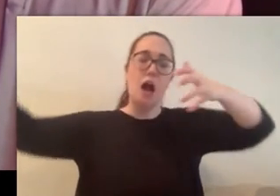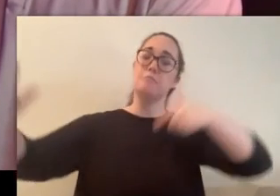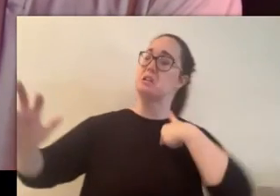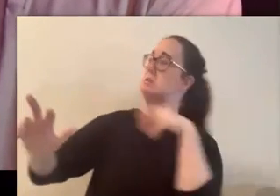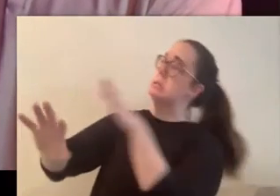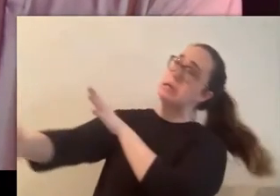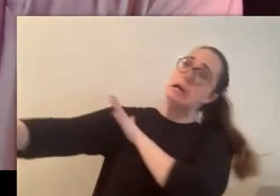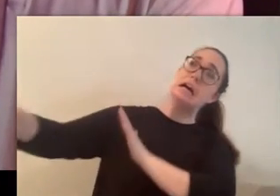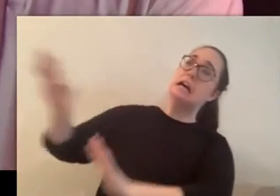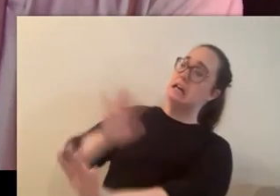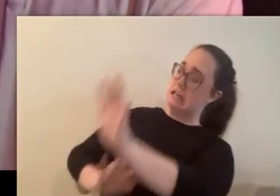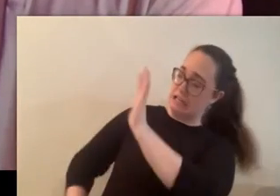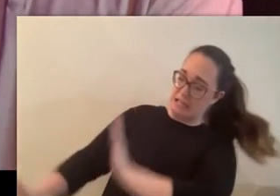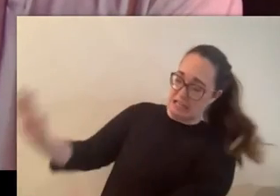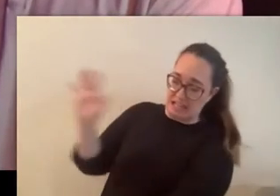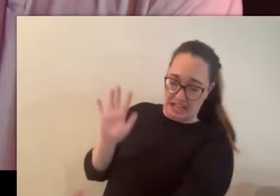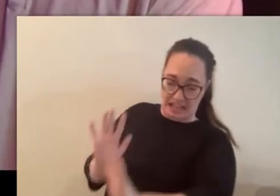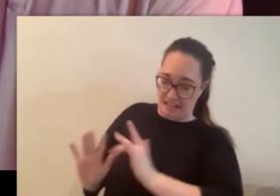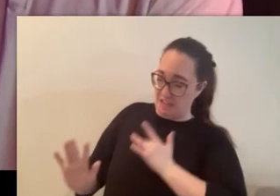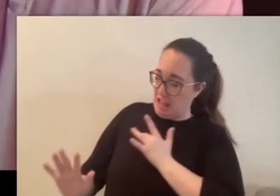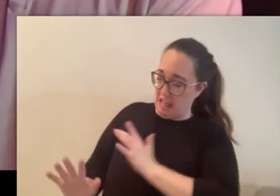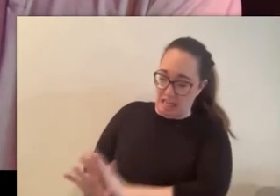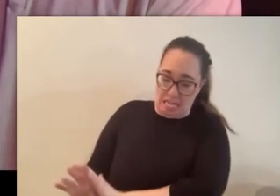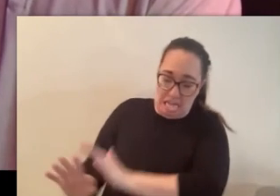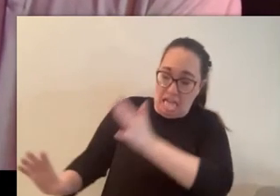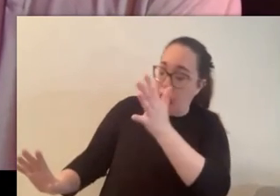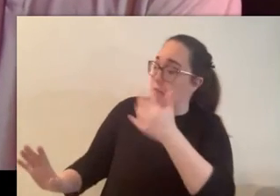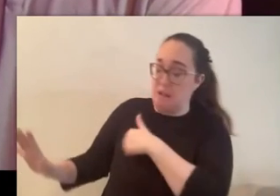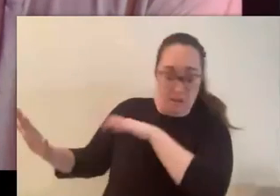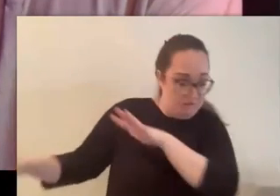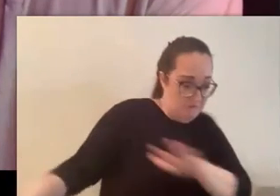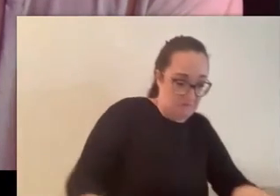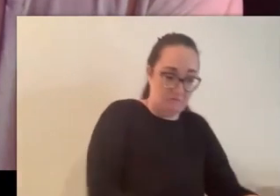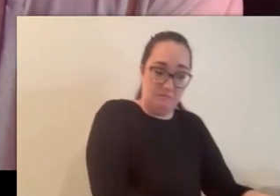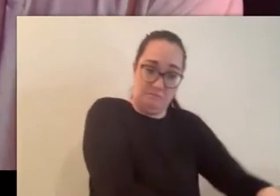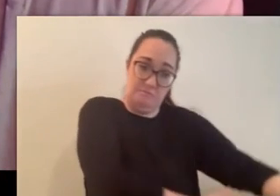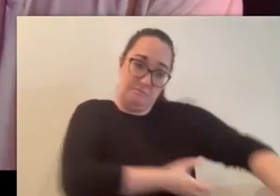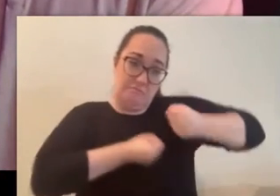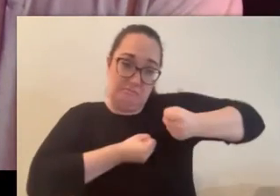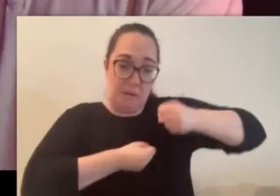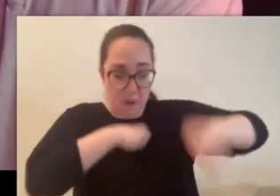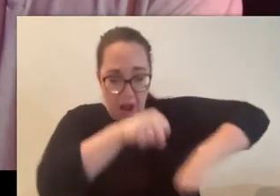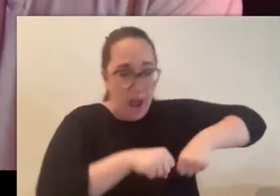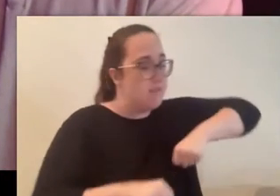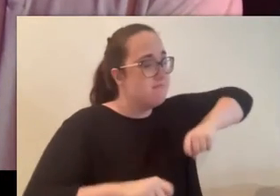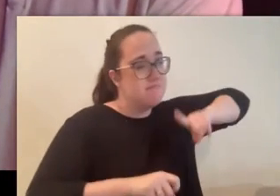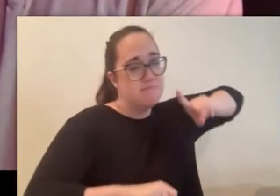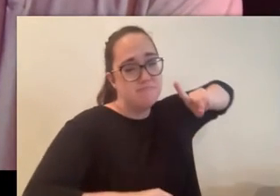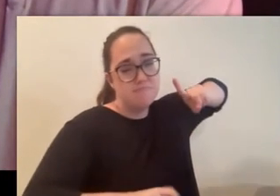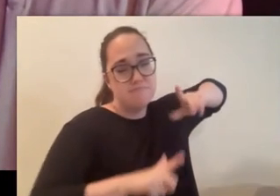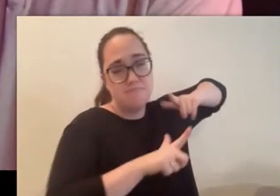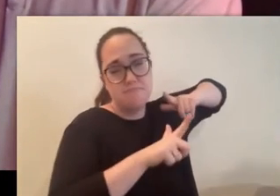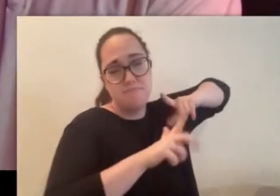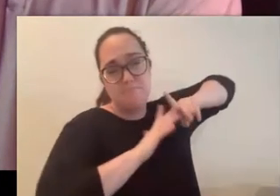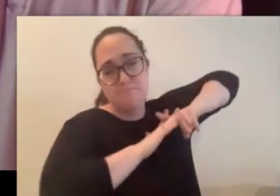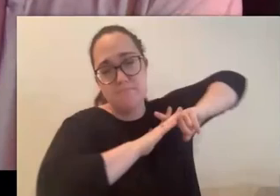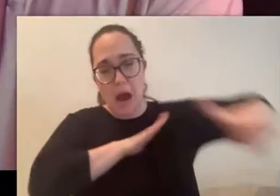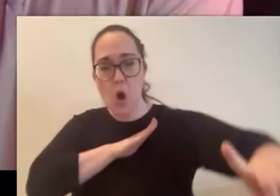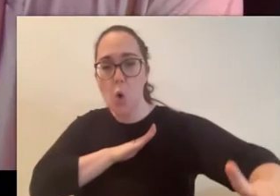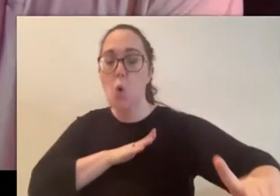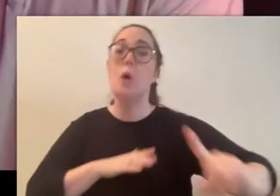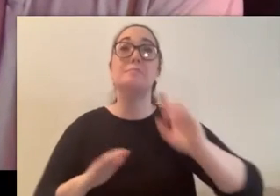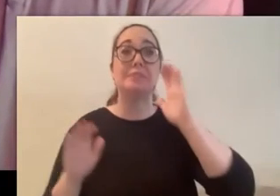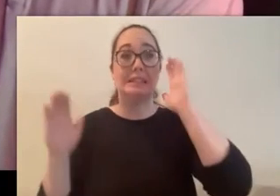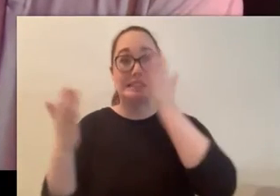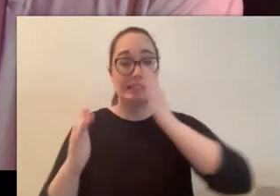explode without thinking i threw down my bike and ran the cry seemed to be getting louder as if she was getting closer to me